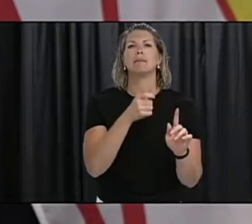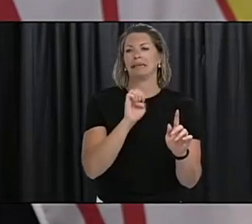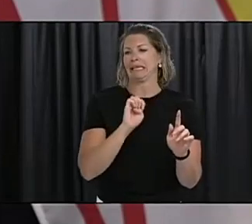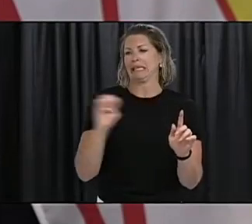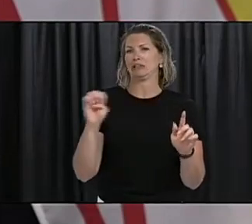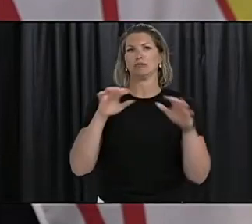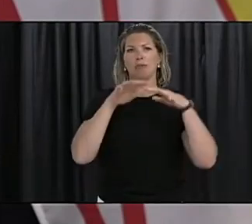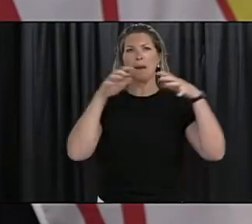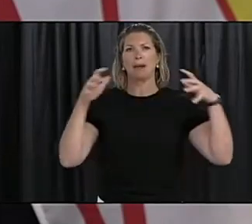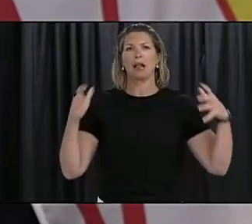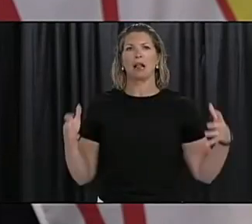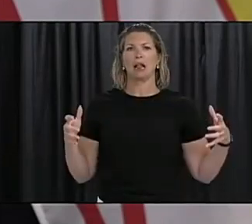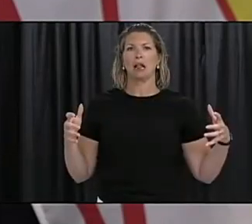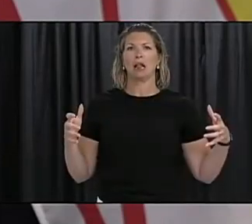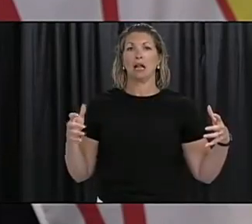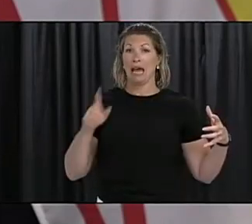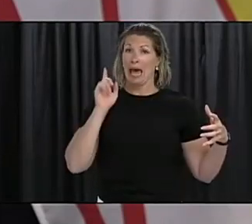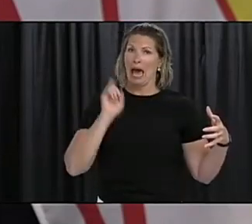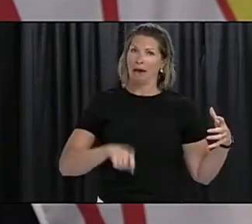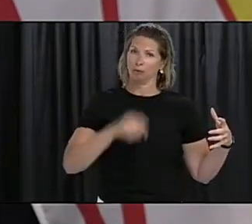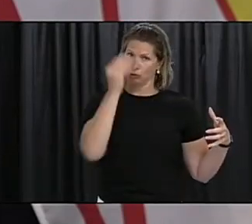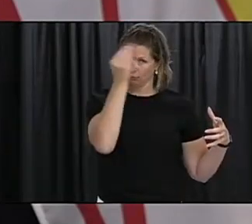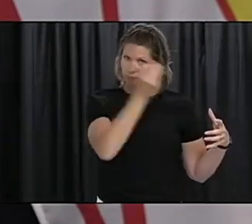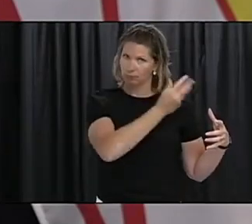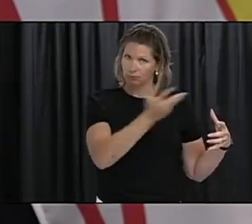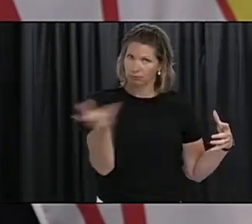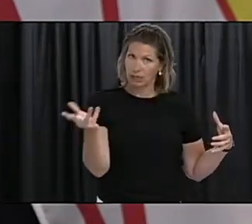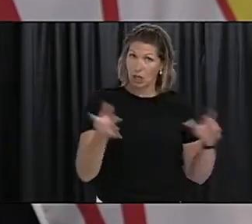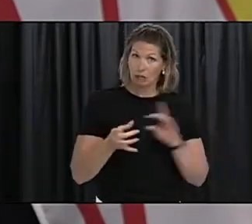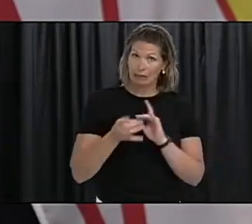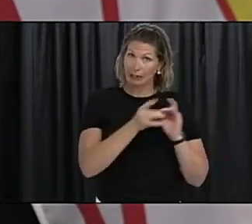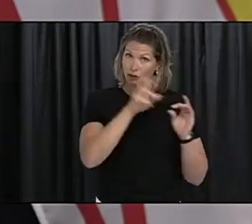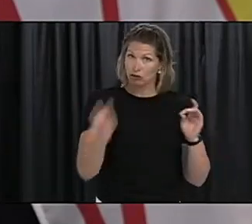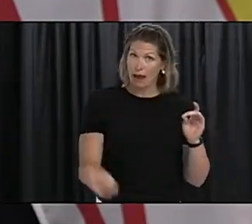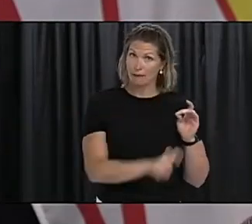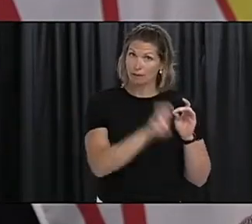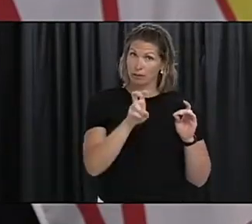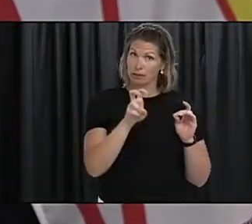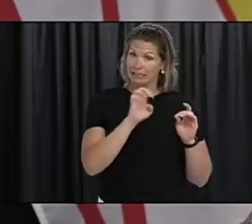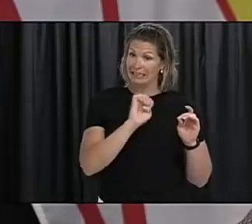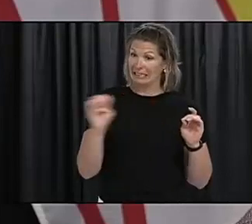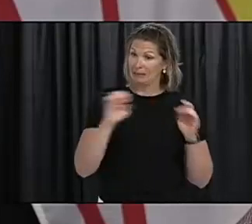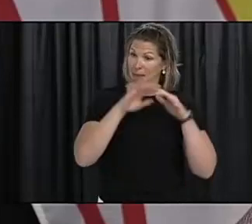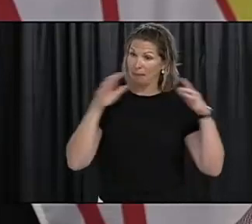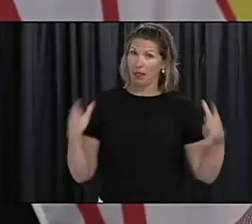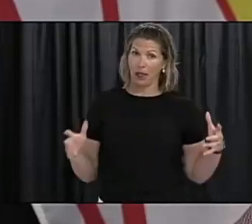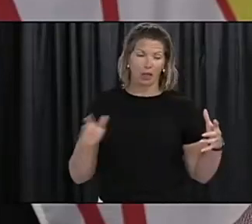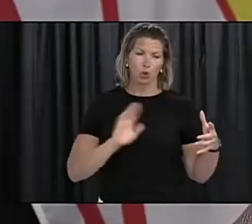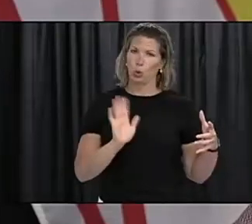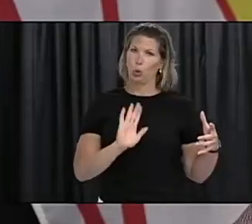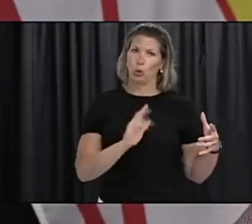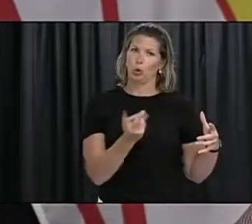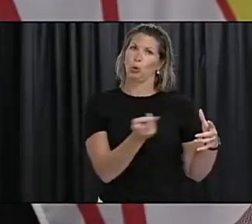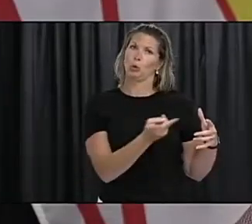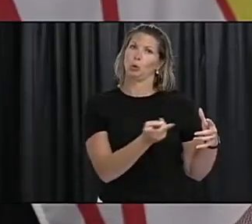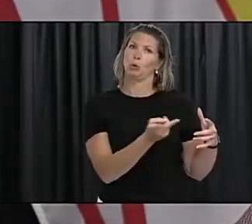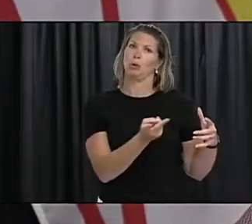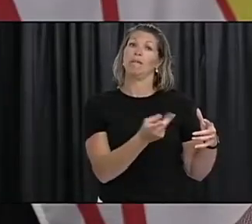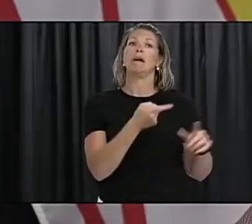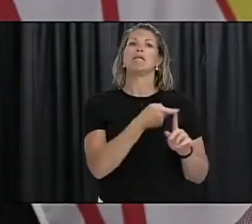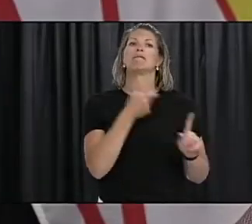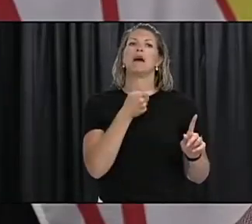connected to the Atlantic bubble in any way, shape, or form. These are travelers from outside of Atlantic Canada.